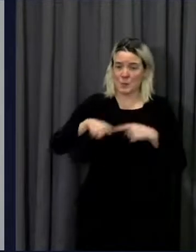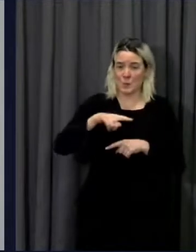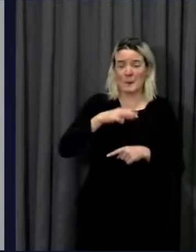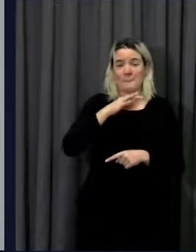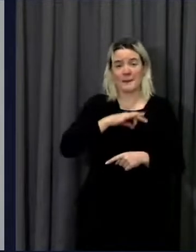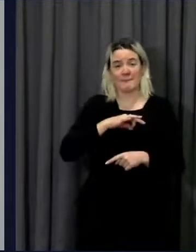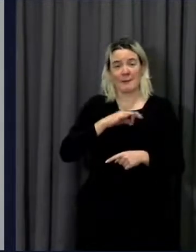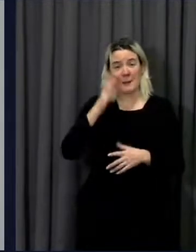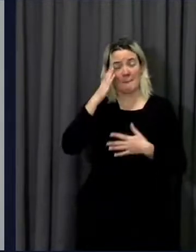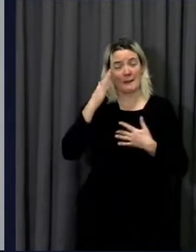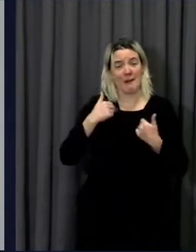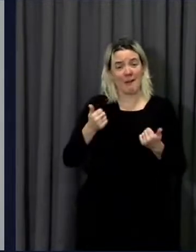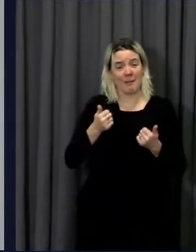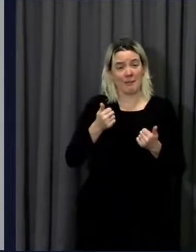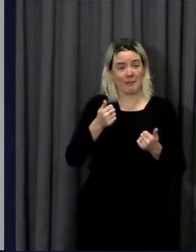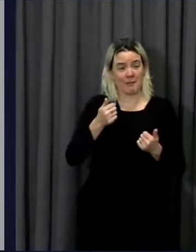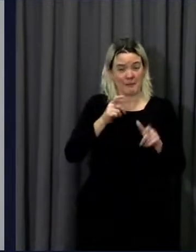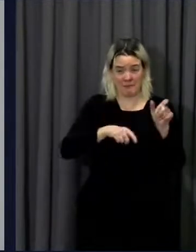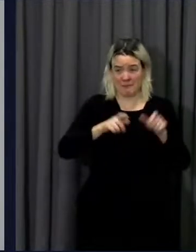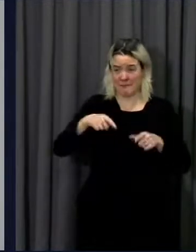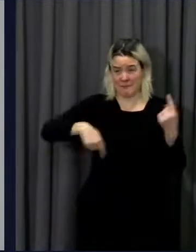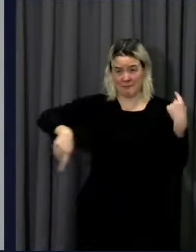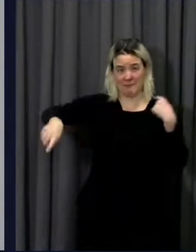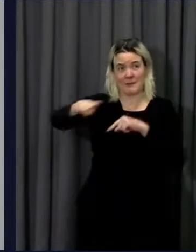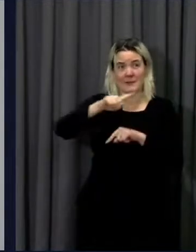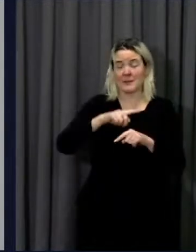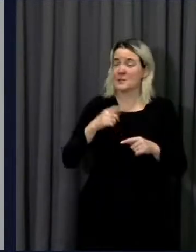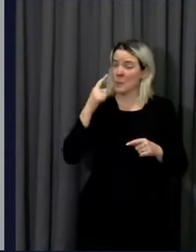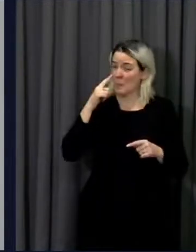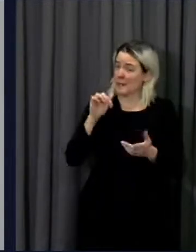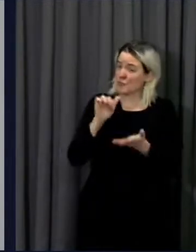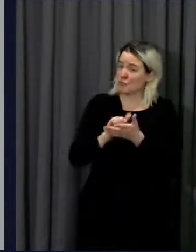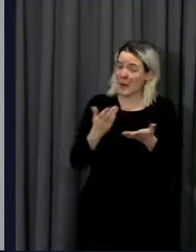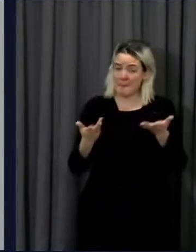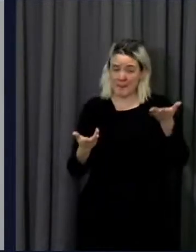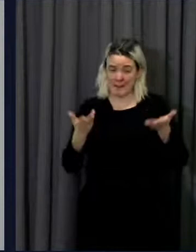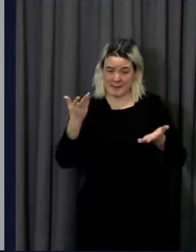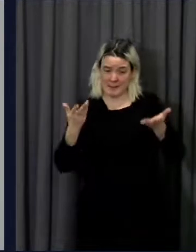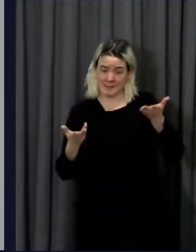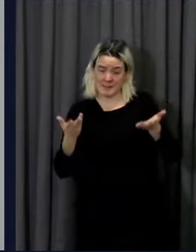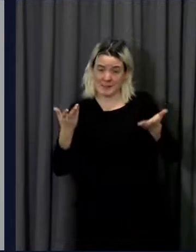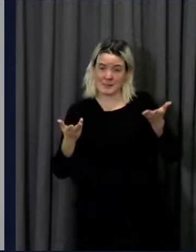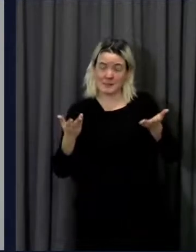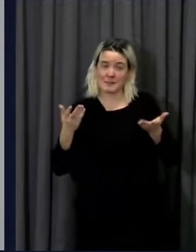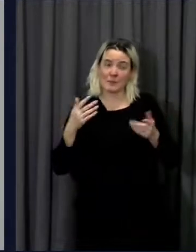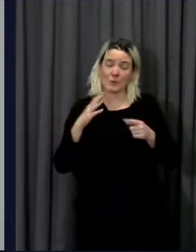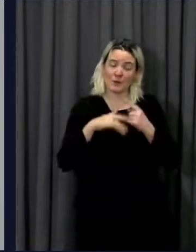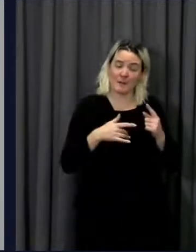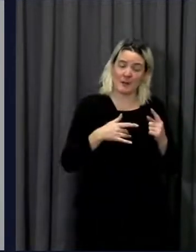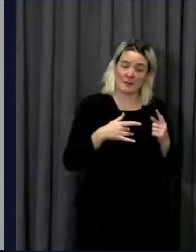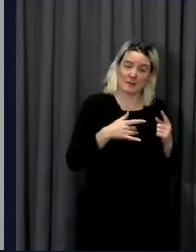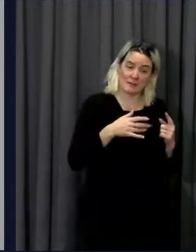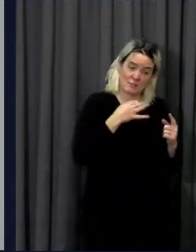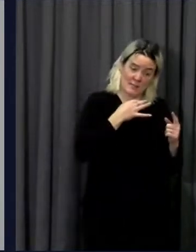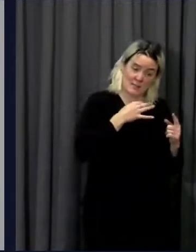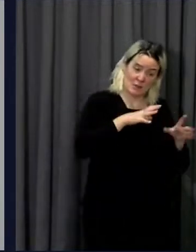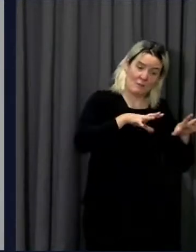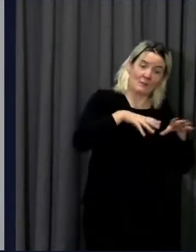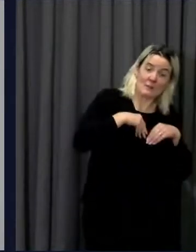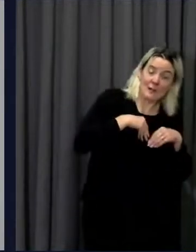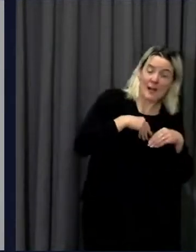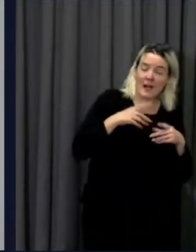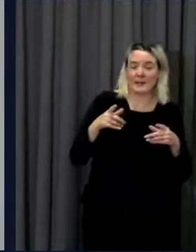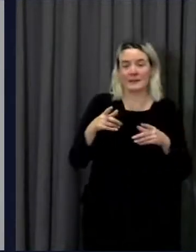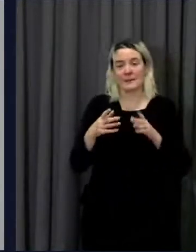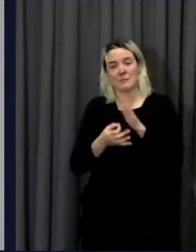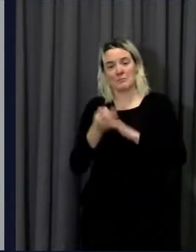believe an appropriate balance is currently being struck between people's risk of contracting coronavirus and trying to improve